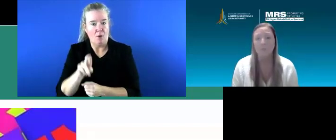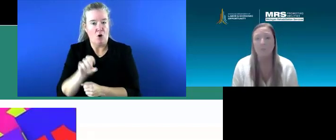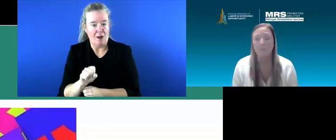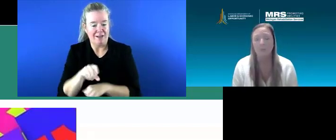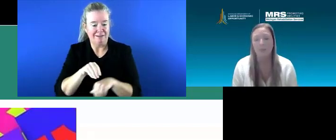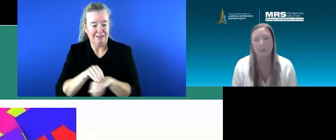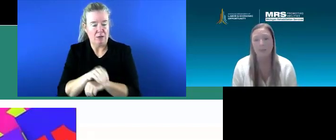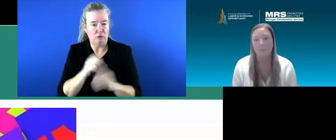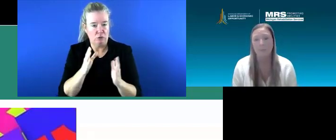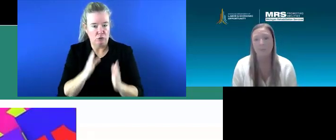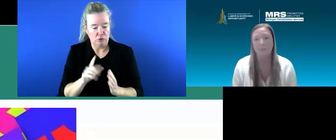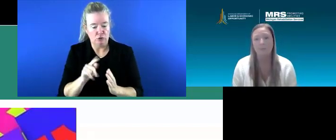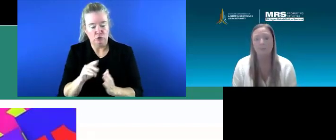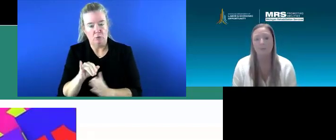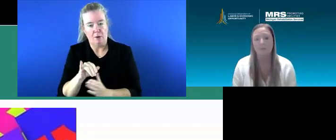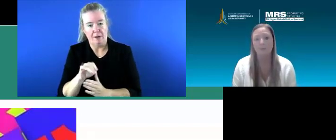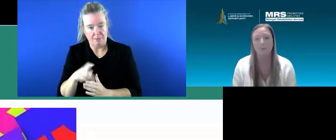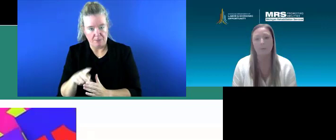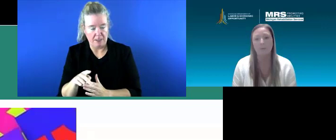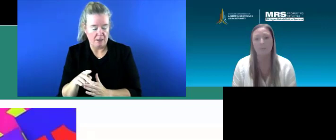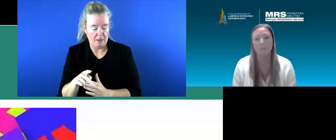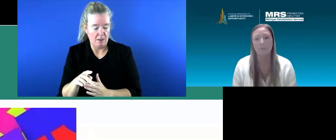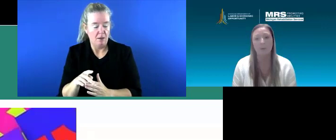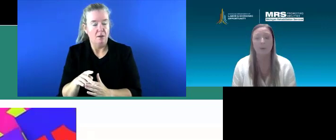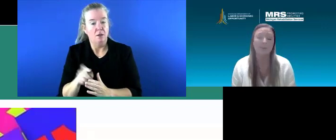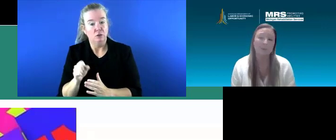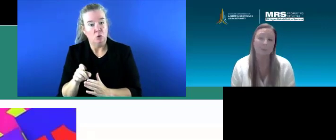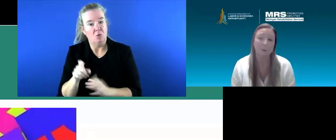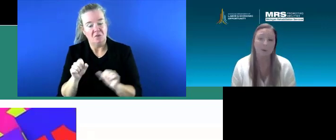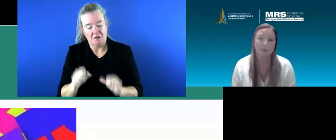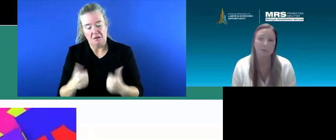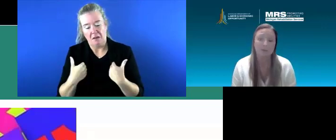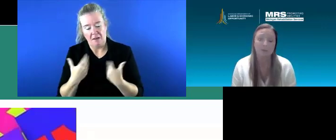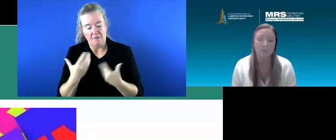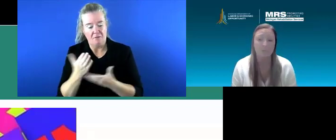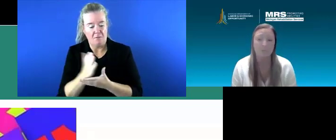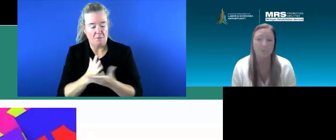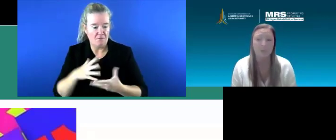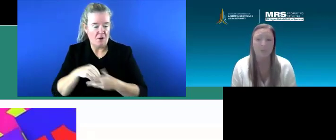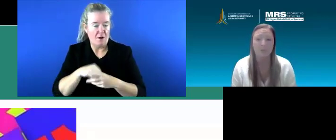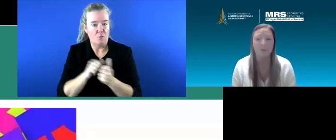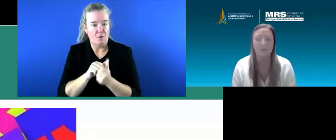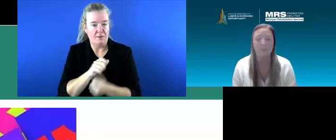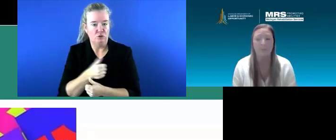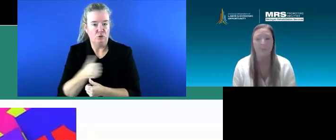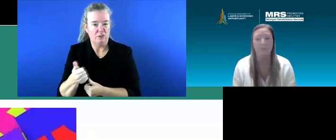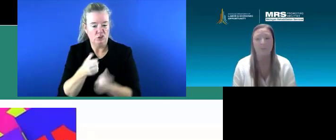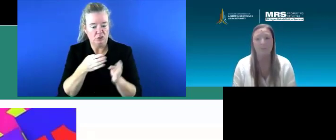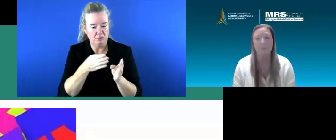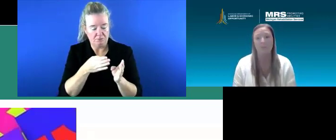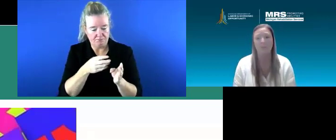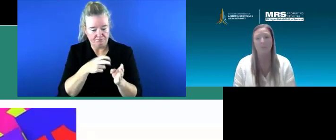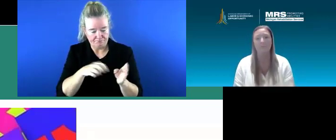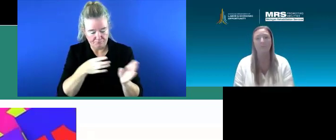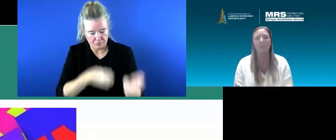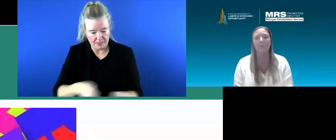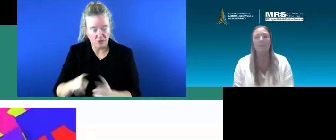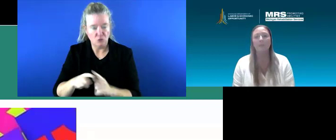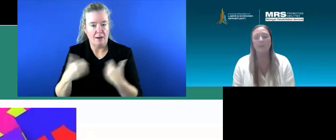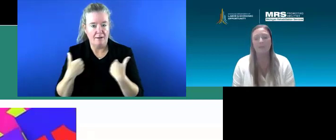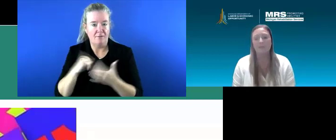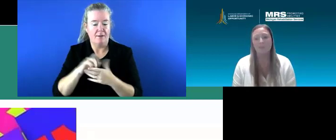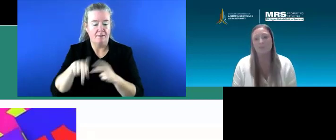to the IEP so they can, you know, have, be a part of that transition plan or having those conversations.